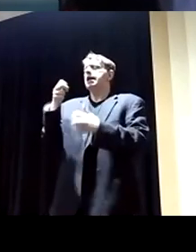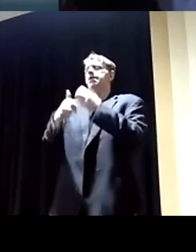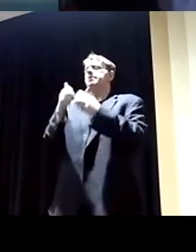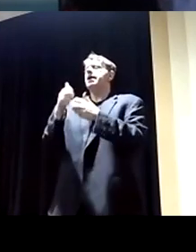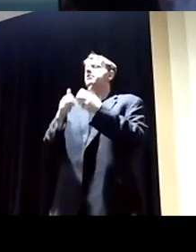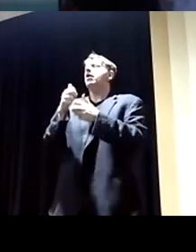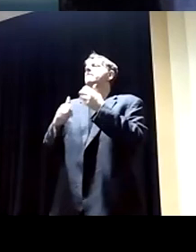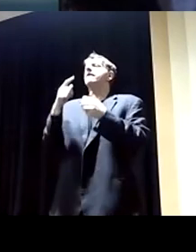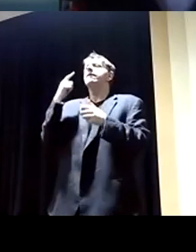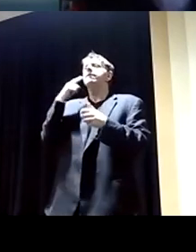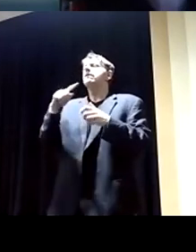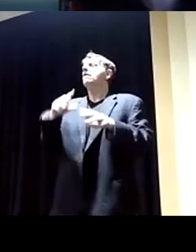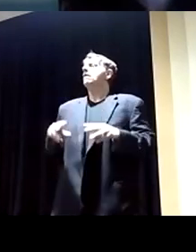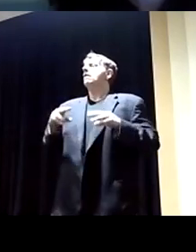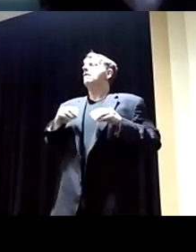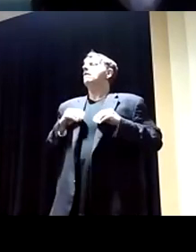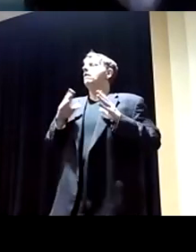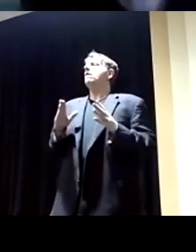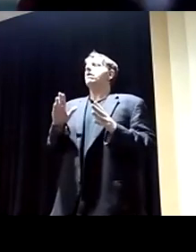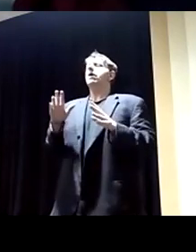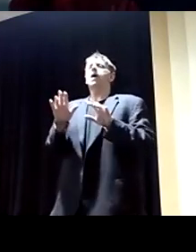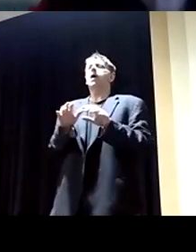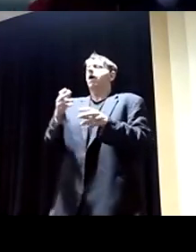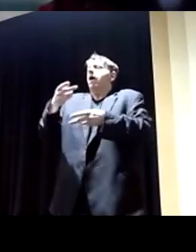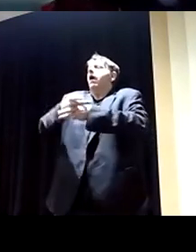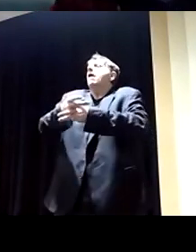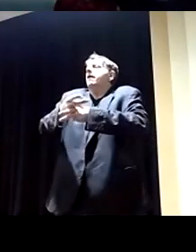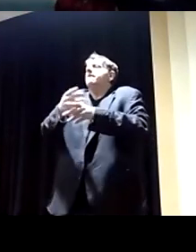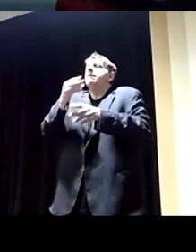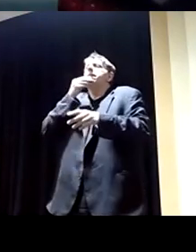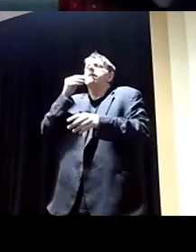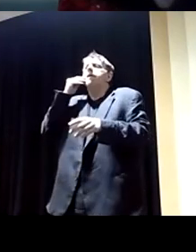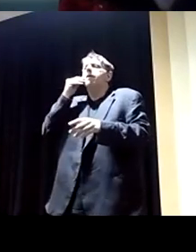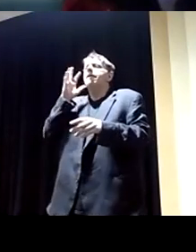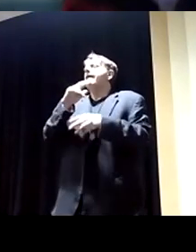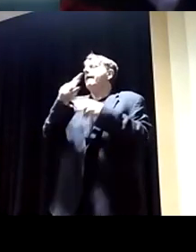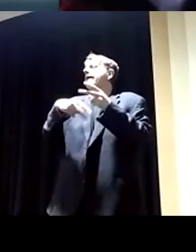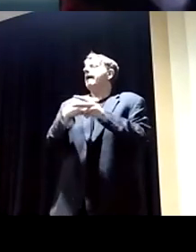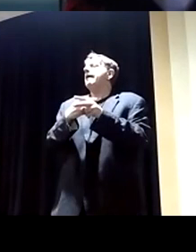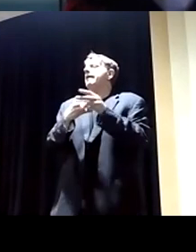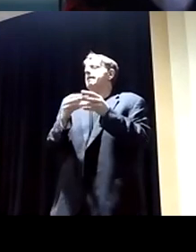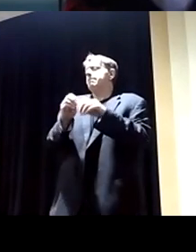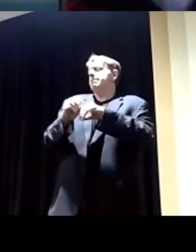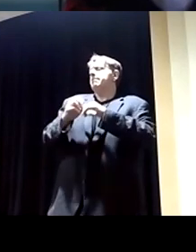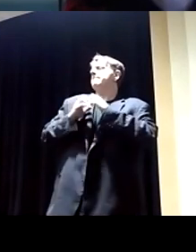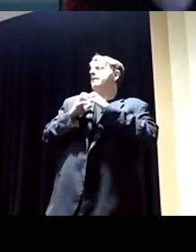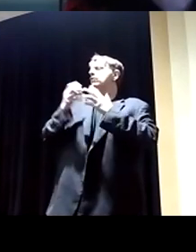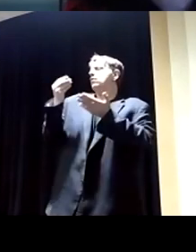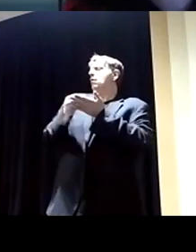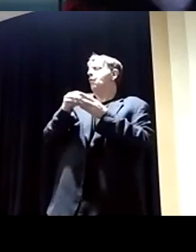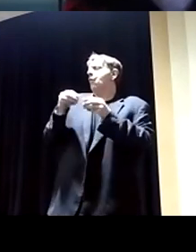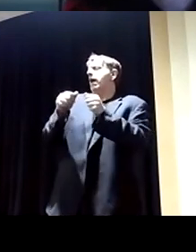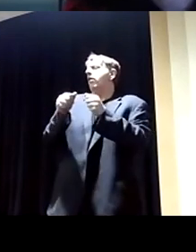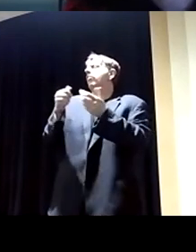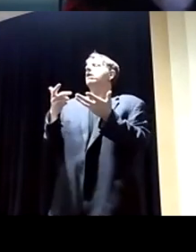homes, the kind of homes that build generational wealth for people and always have in the US. We need to change the tax credit structure to get more of those homes